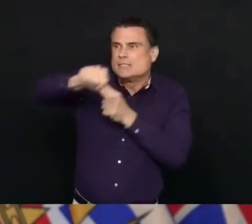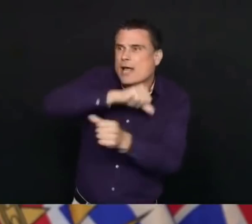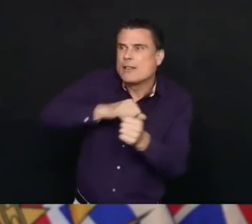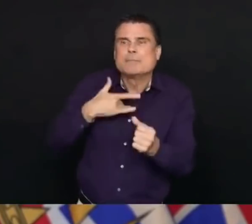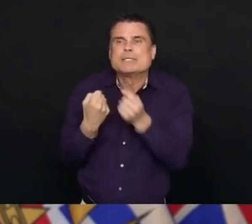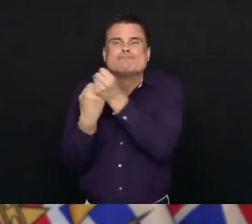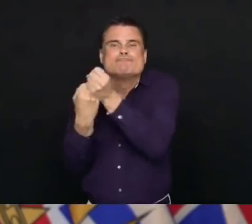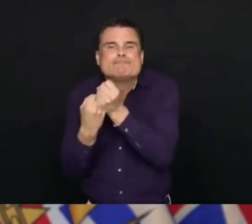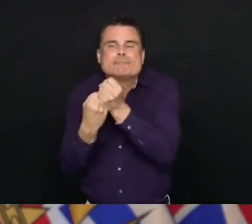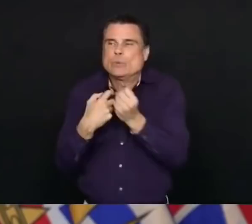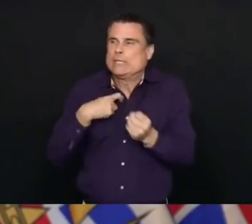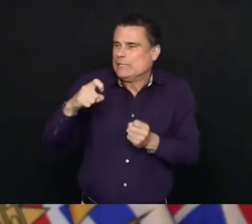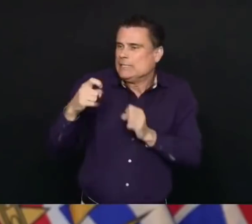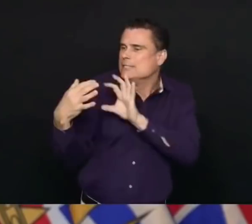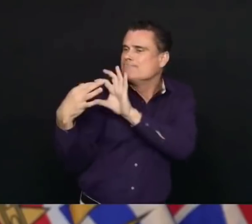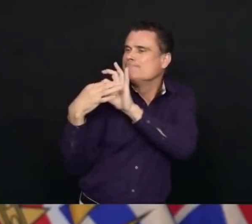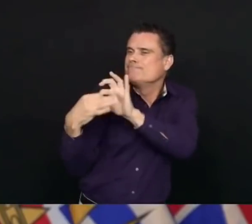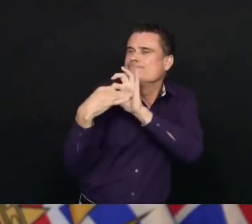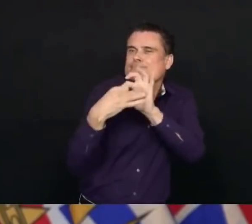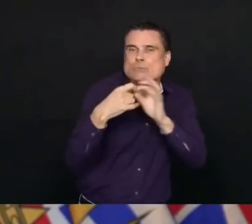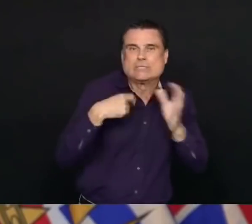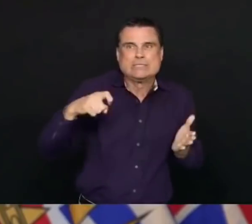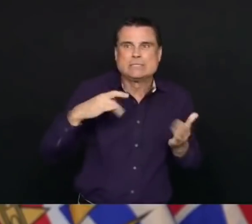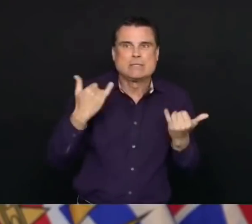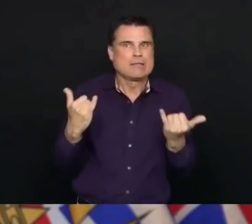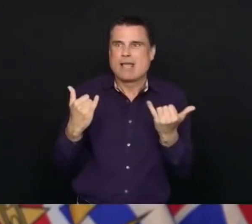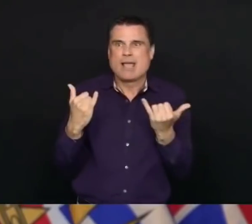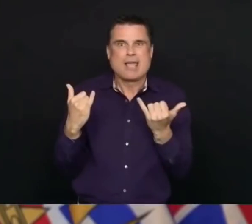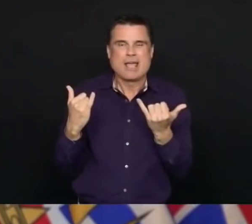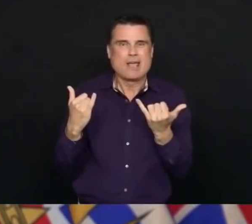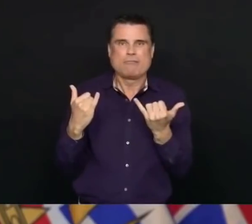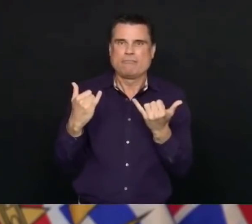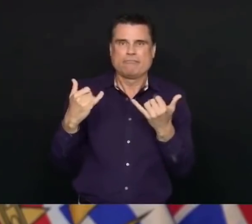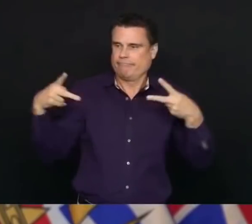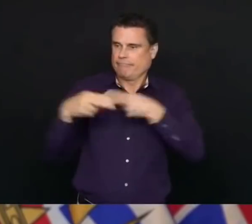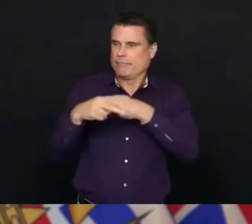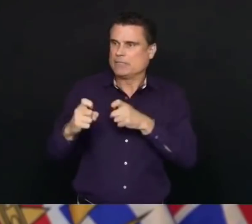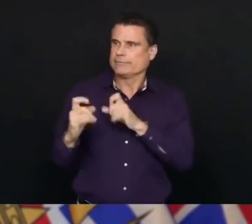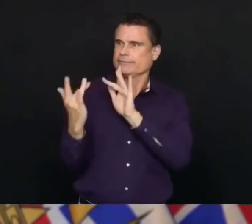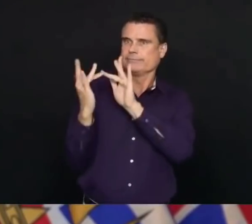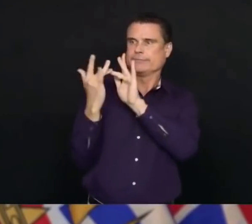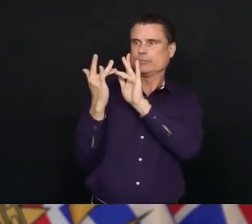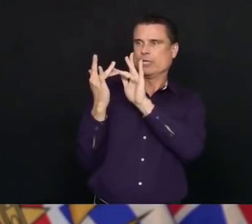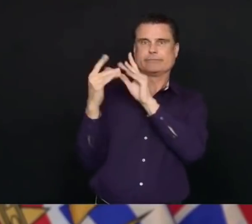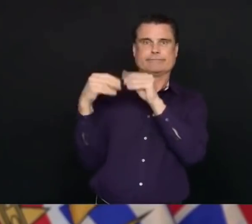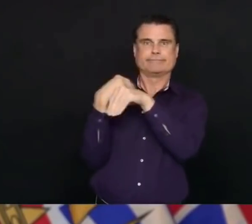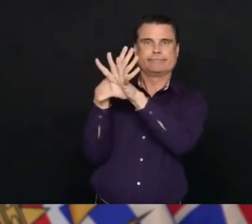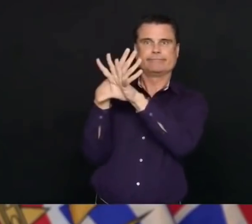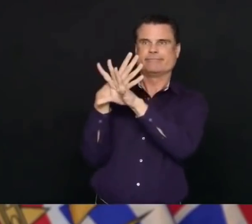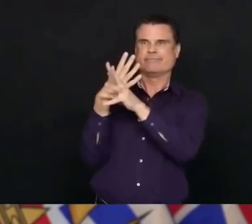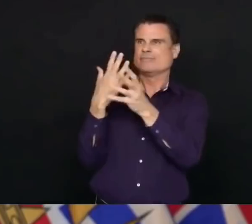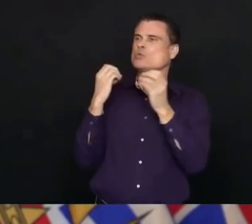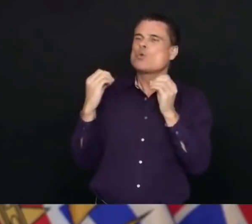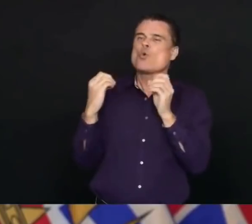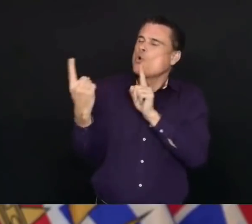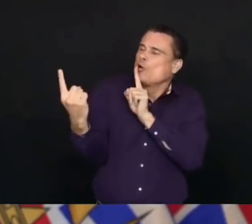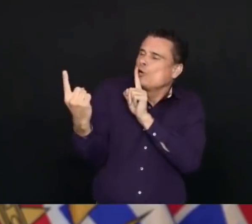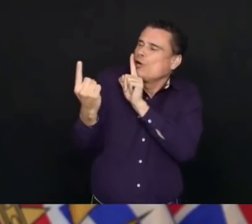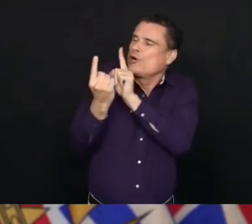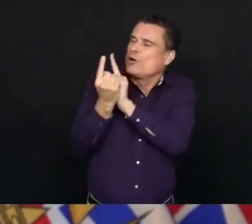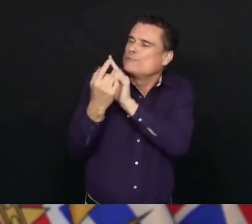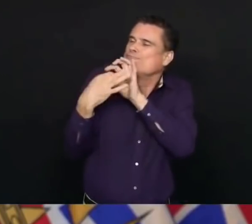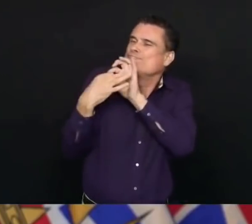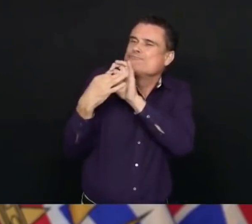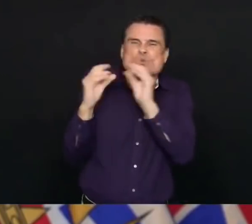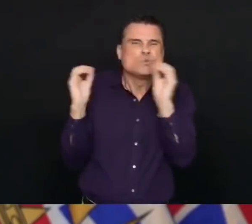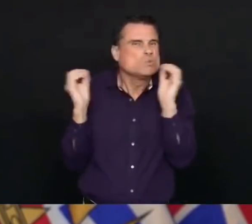time getting used to. There are many resources that we're making available more and more to you, and as announced today by Minister Judy